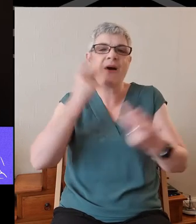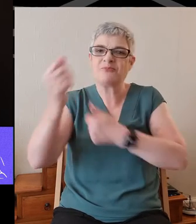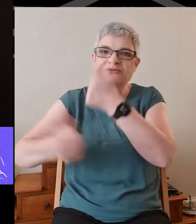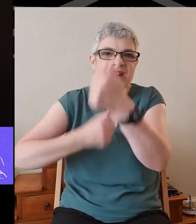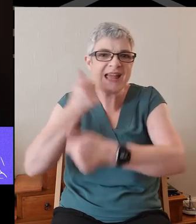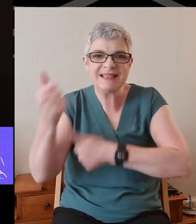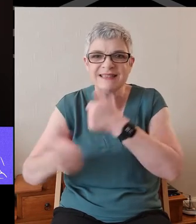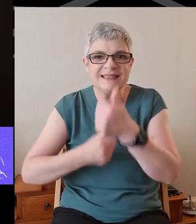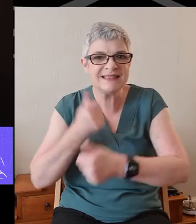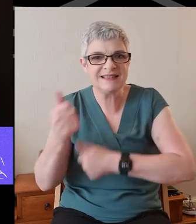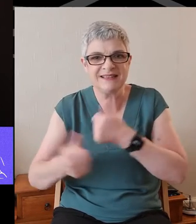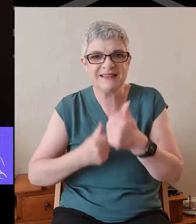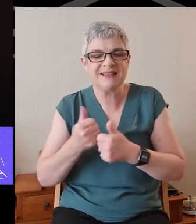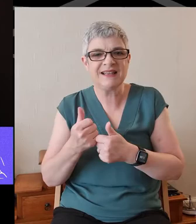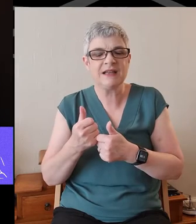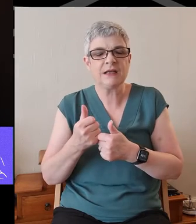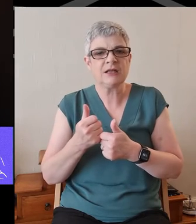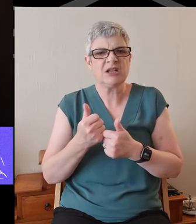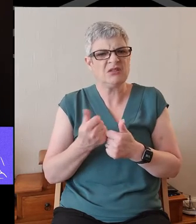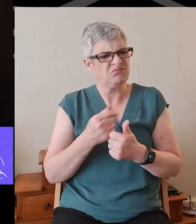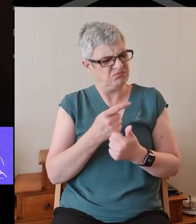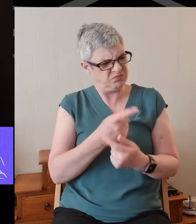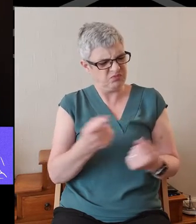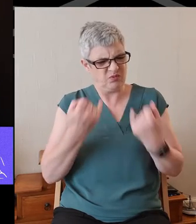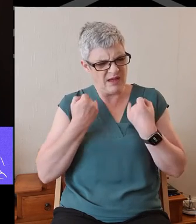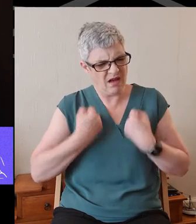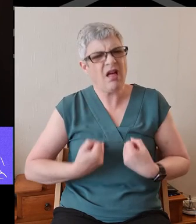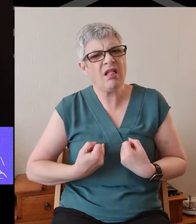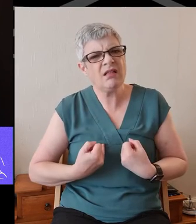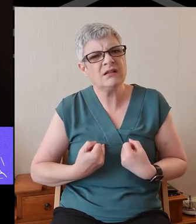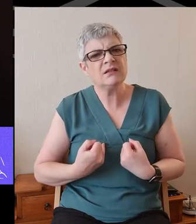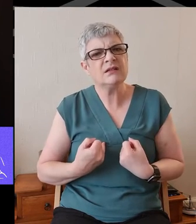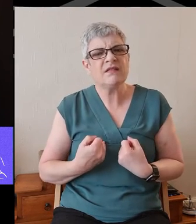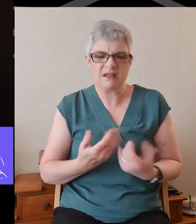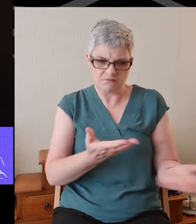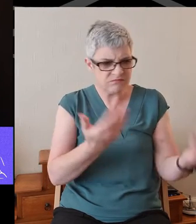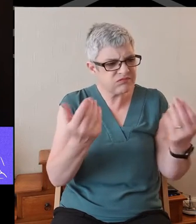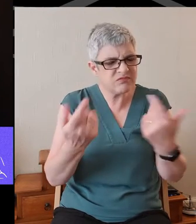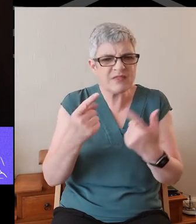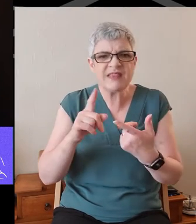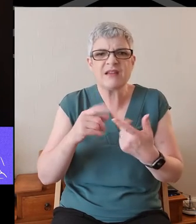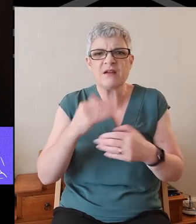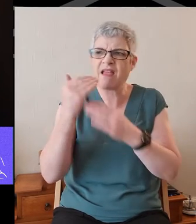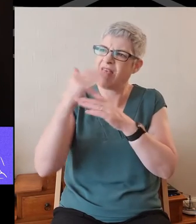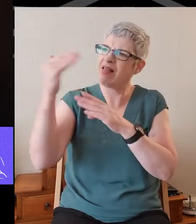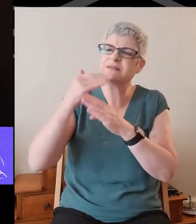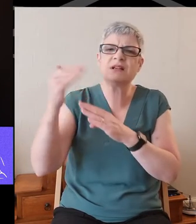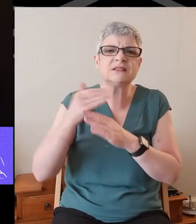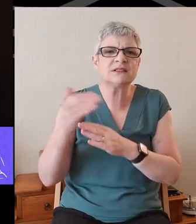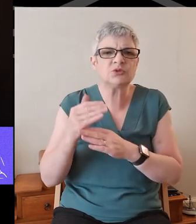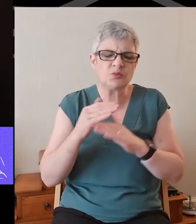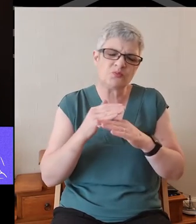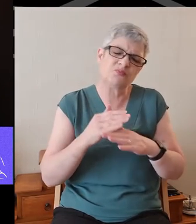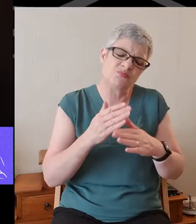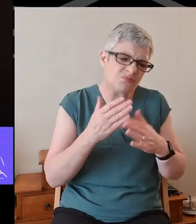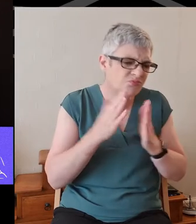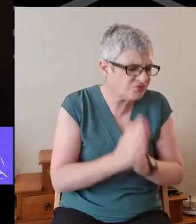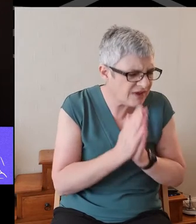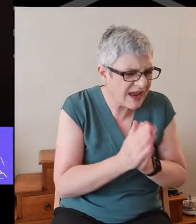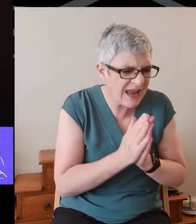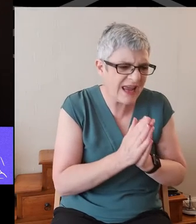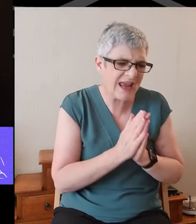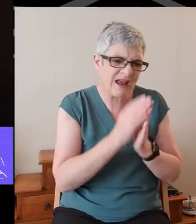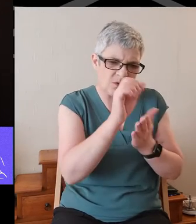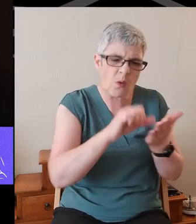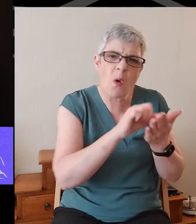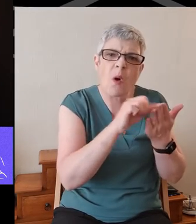praise. Is anyone among you ill? Let them call the elders of the church to pray over them and anoint them with oil in the